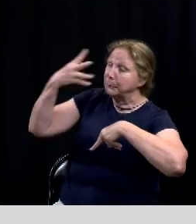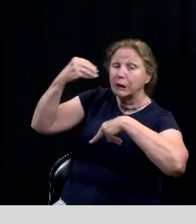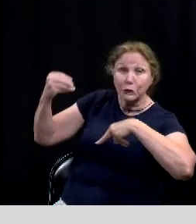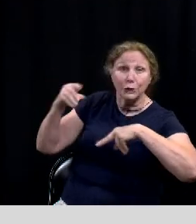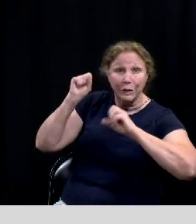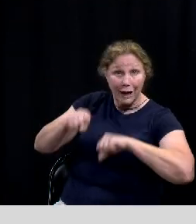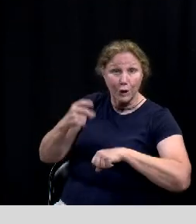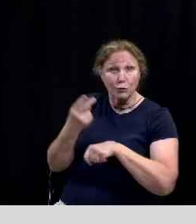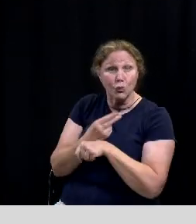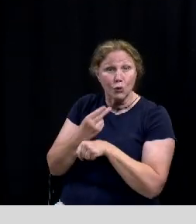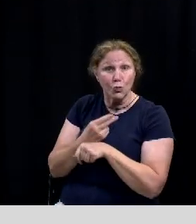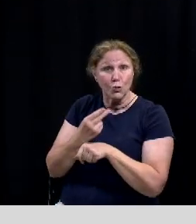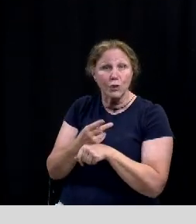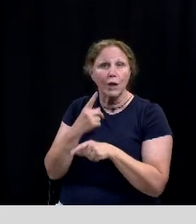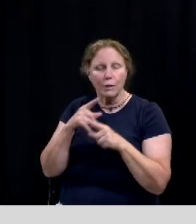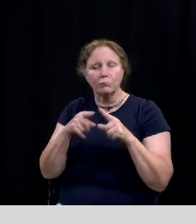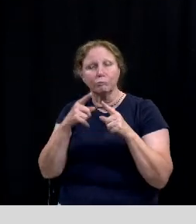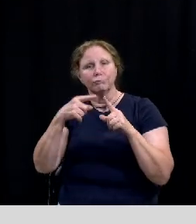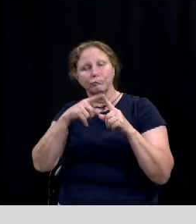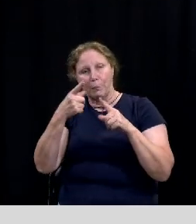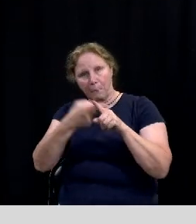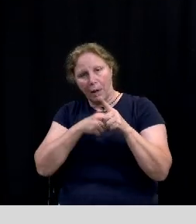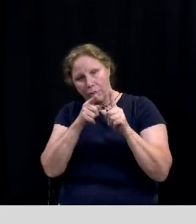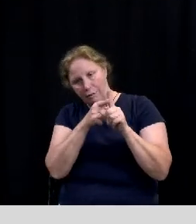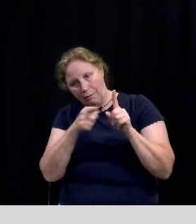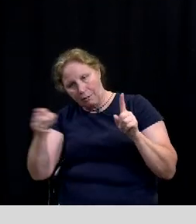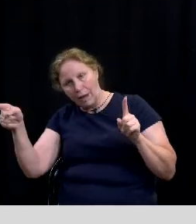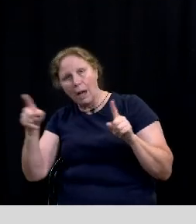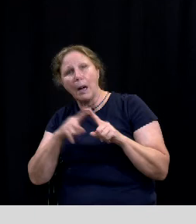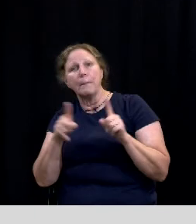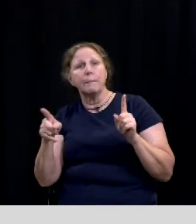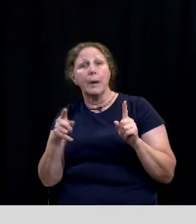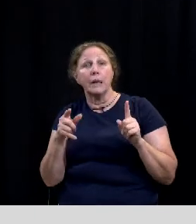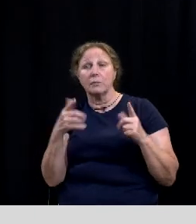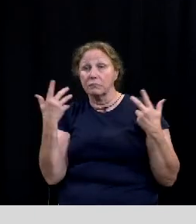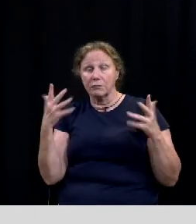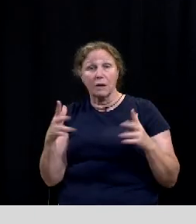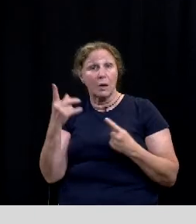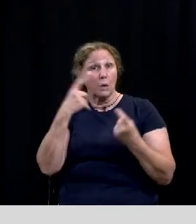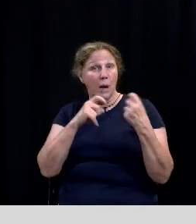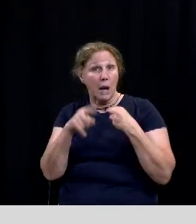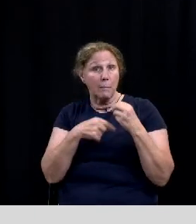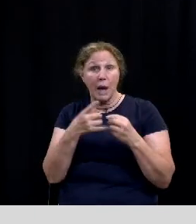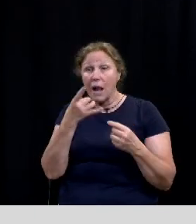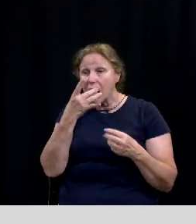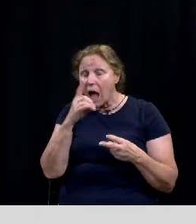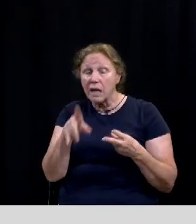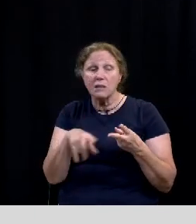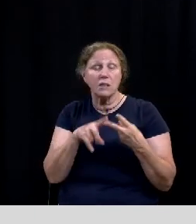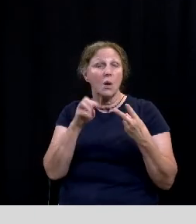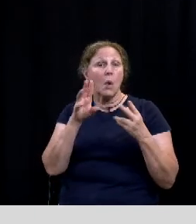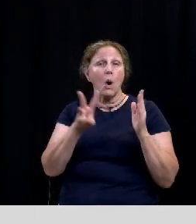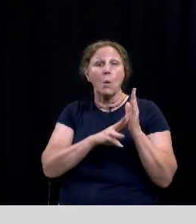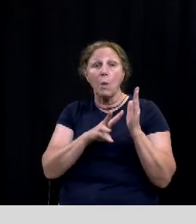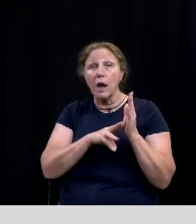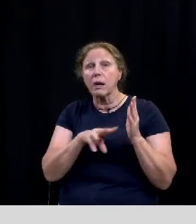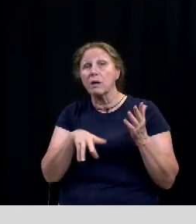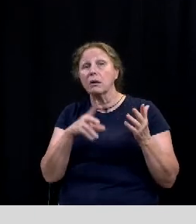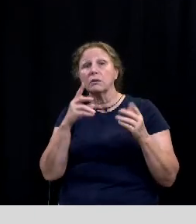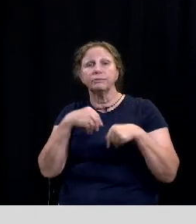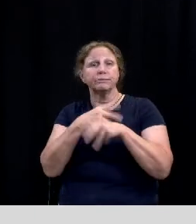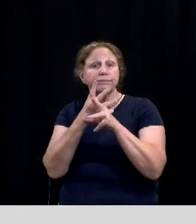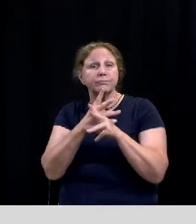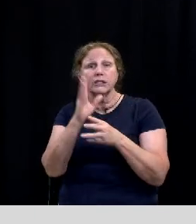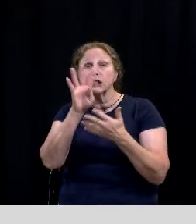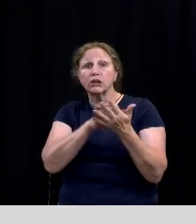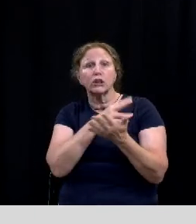those photos throughout the month but with that if you have any questions even in regards to the lighting or the wake of wonderland virtual schedule